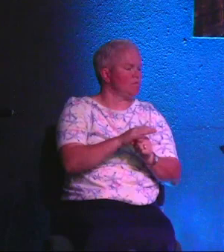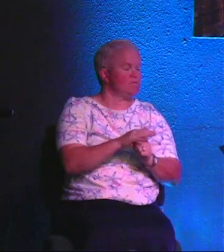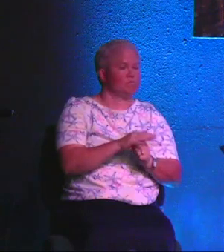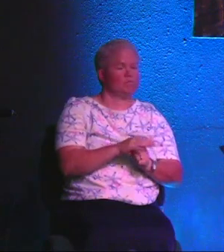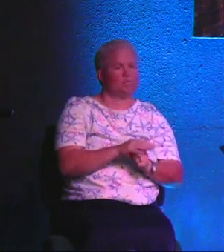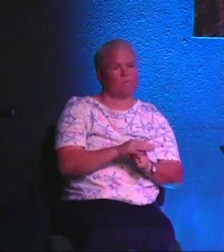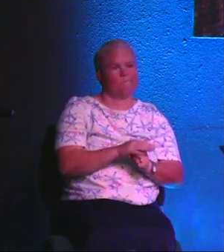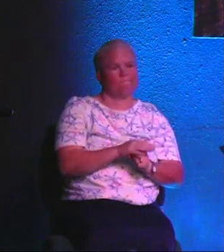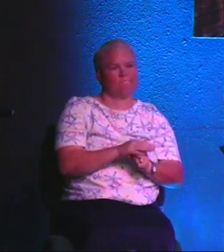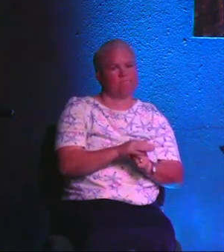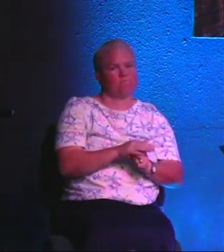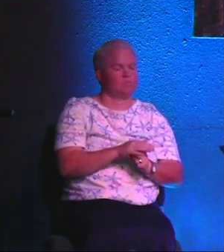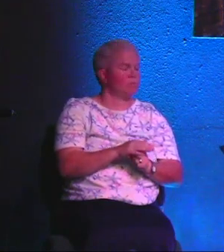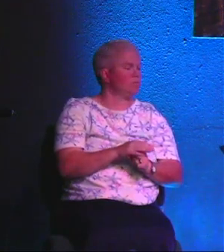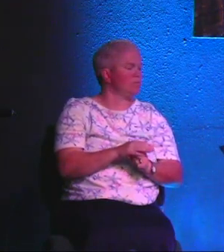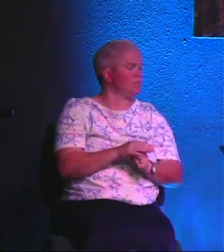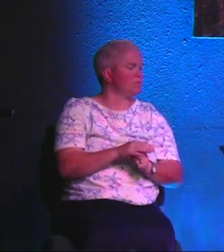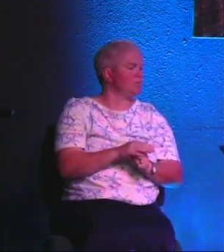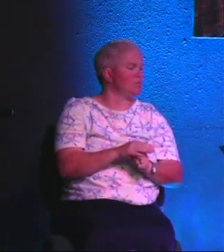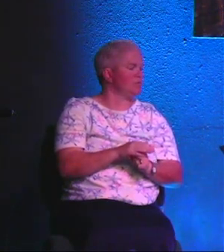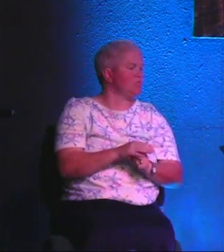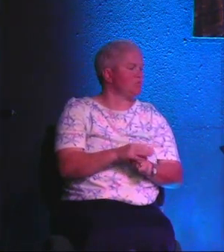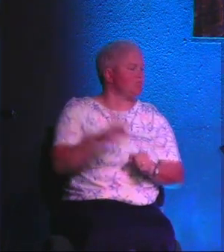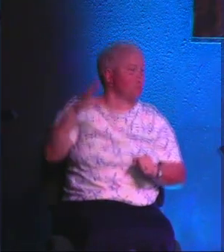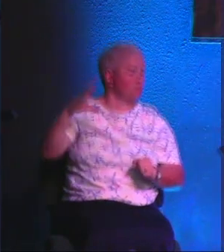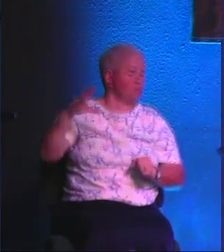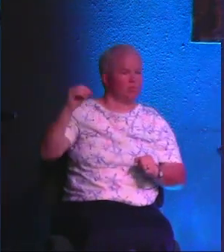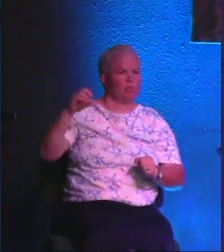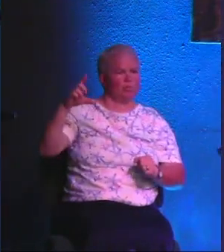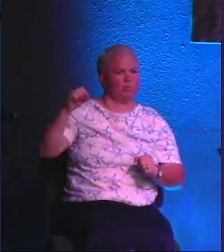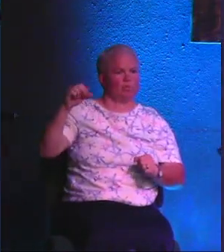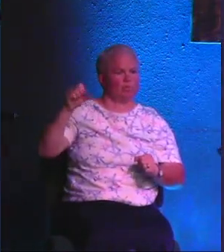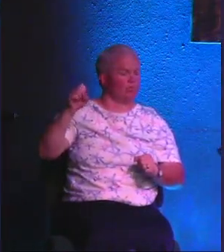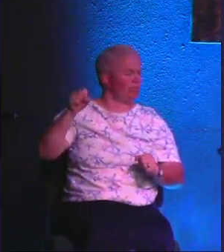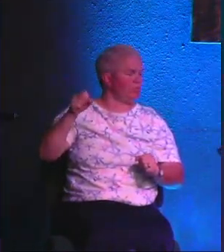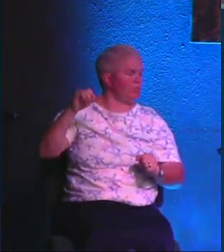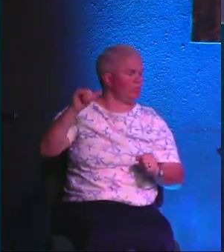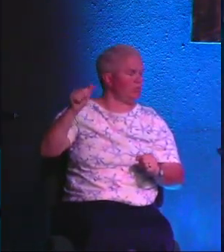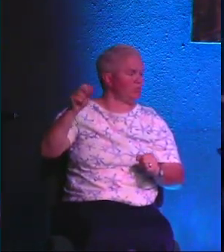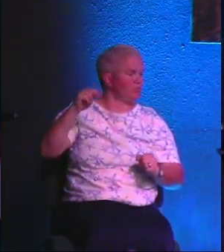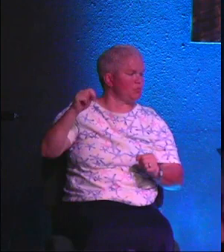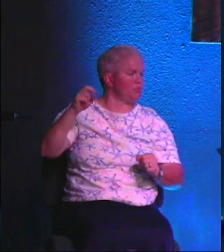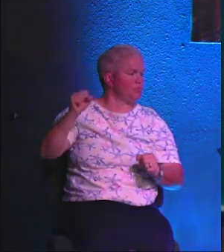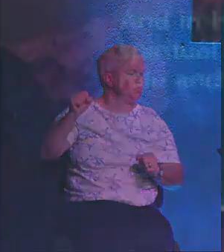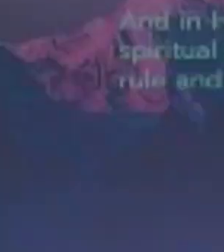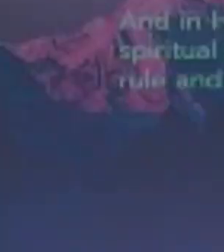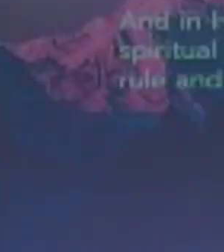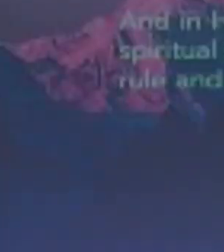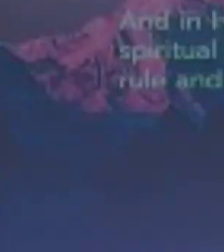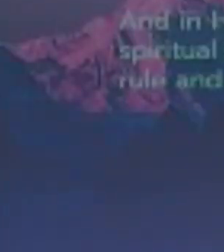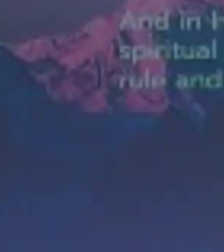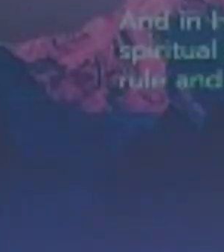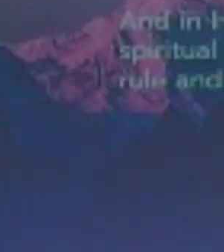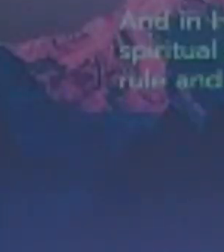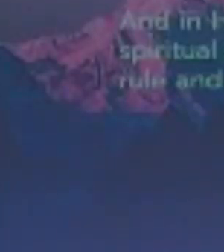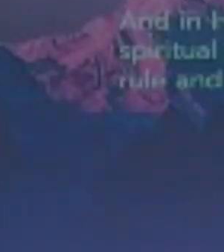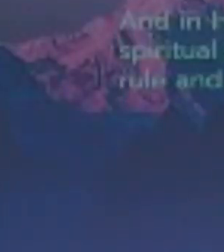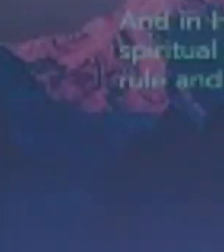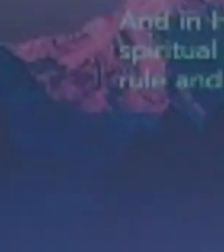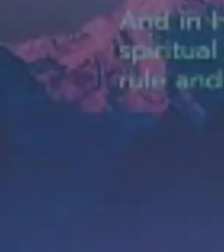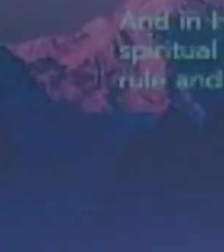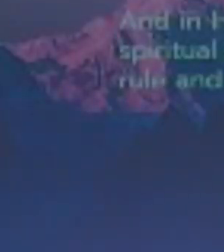adequacy of Christ. So let's look at that. Number four, the completeness. This is verse 10. And in him